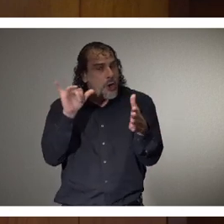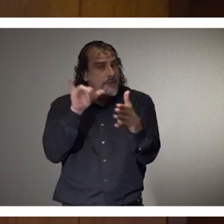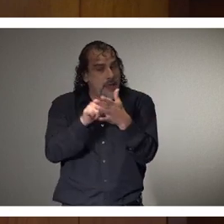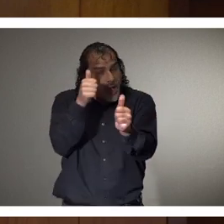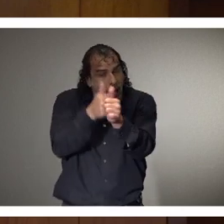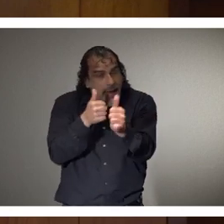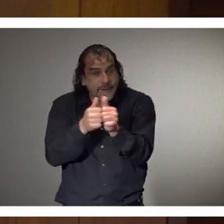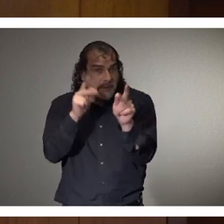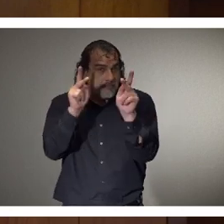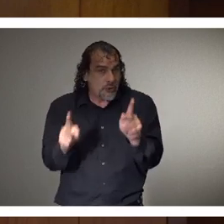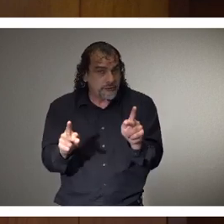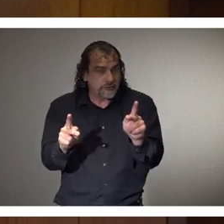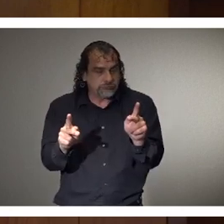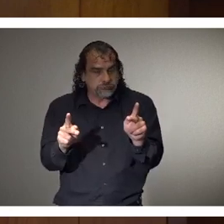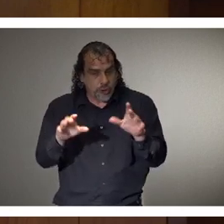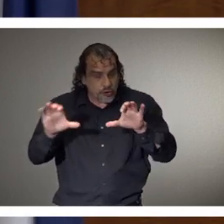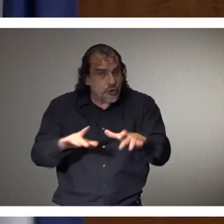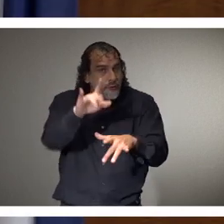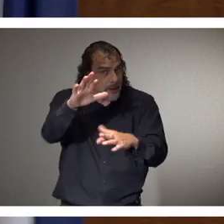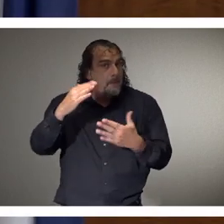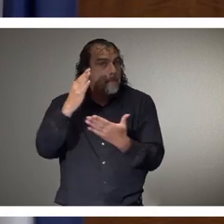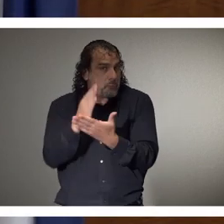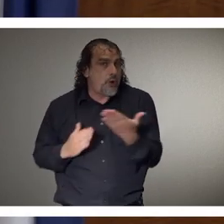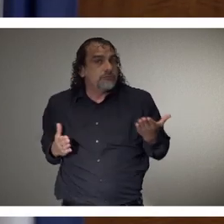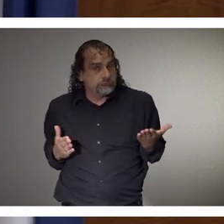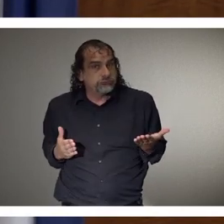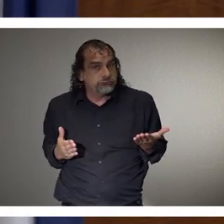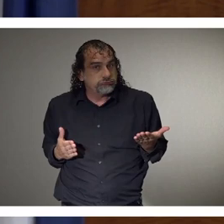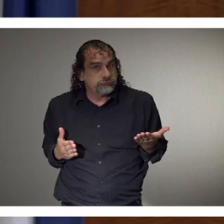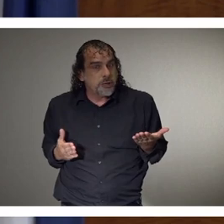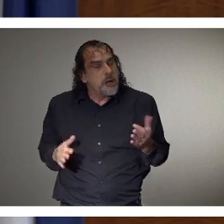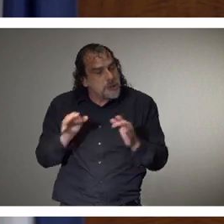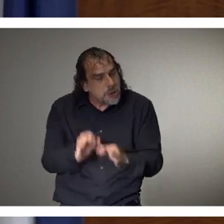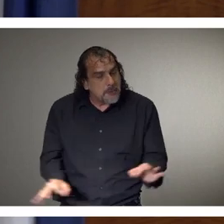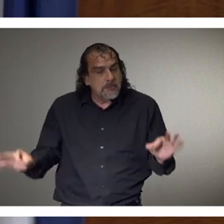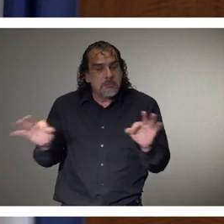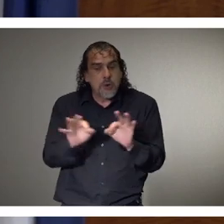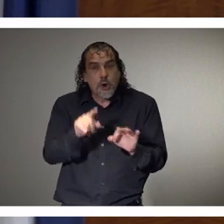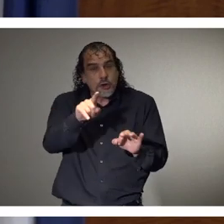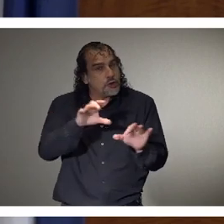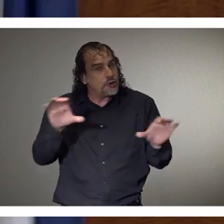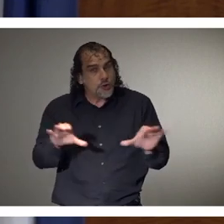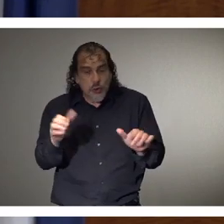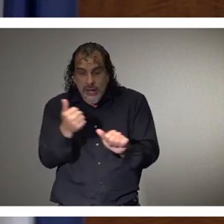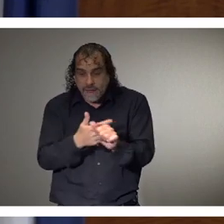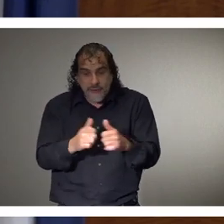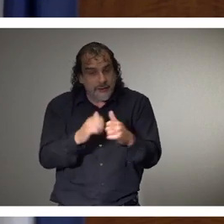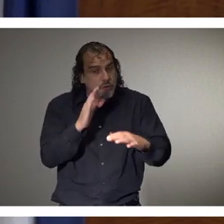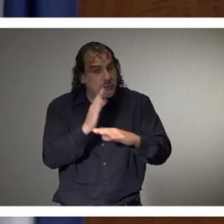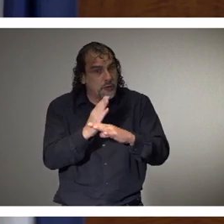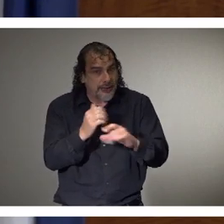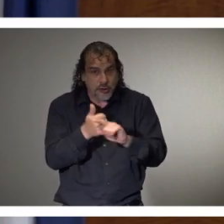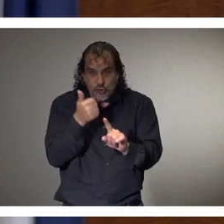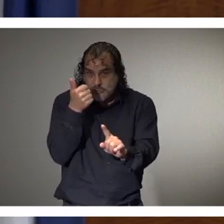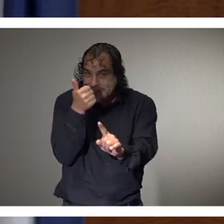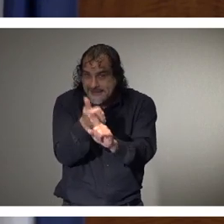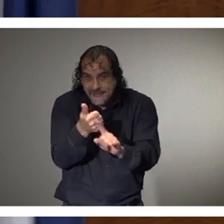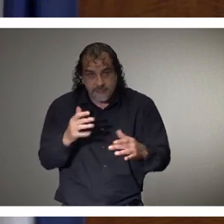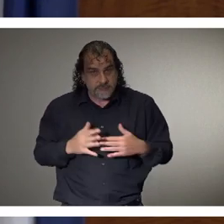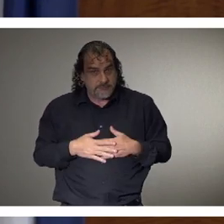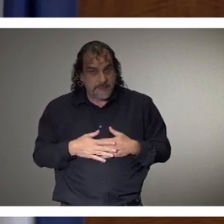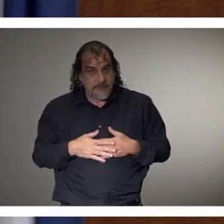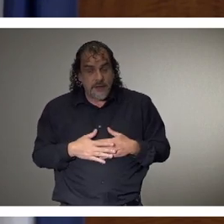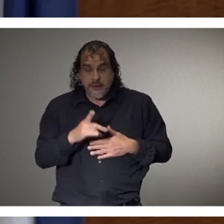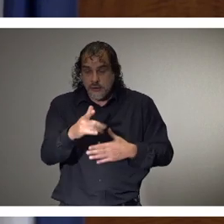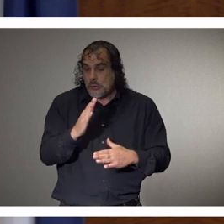up in these times. Uh, it is critically important that you do everything you can to take care of yourself, because if you